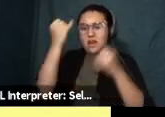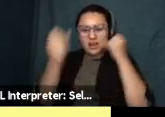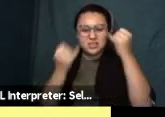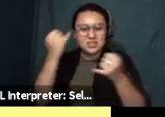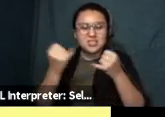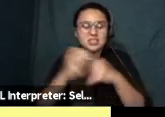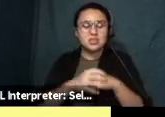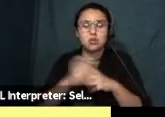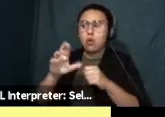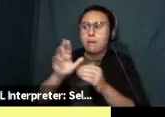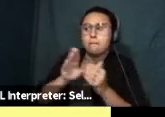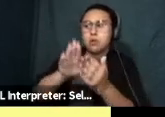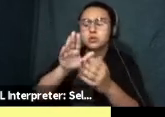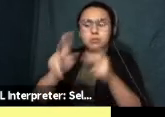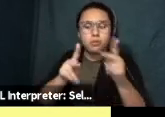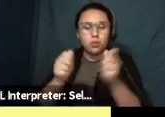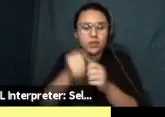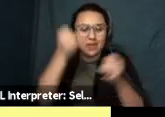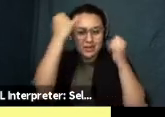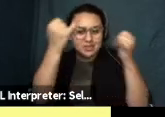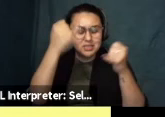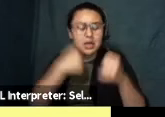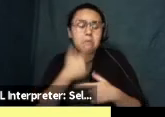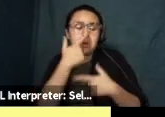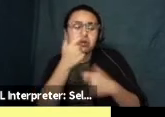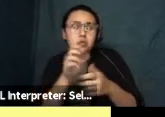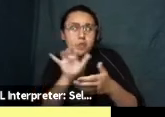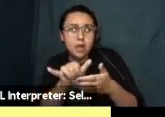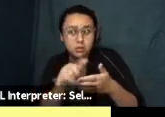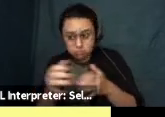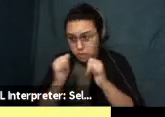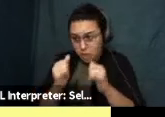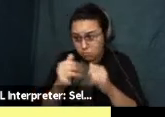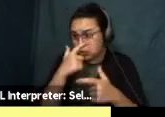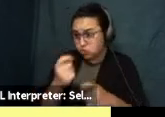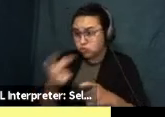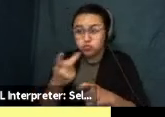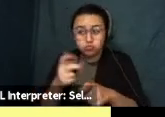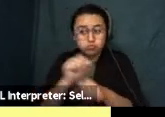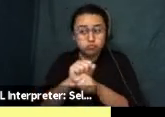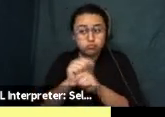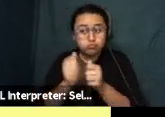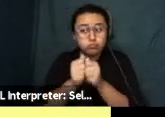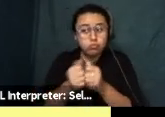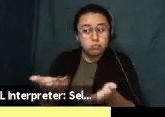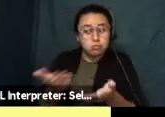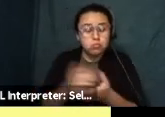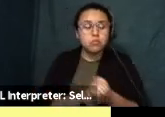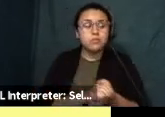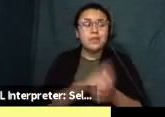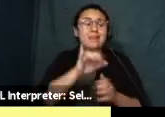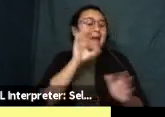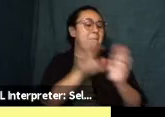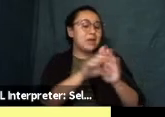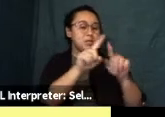approach folks with an idea and I'm like hey like I'm interested in doing this are you interested um here in this in this image we have two